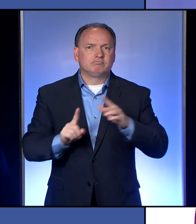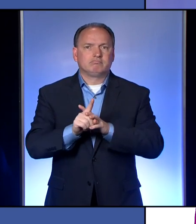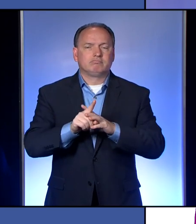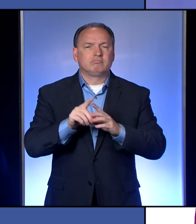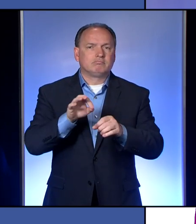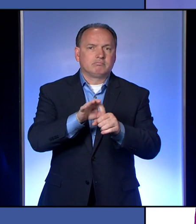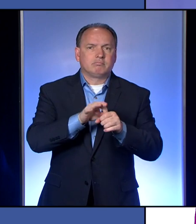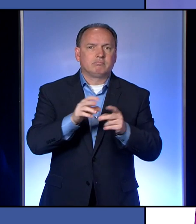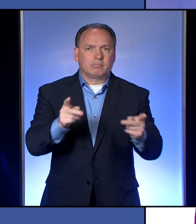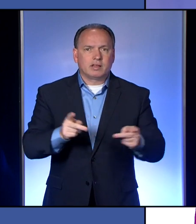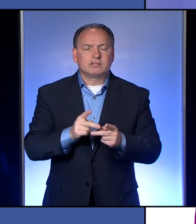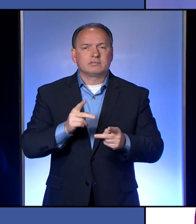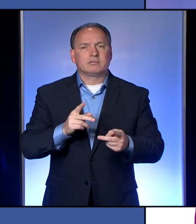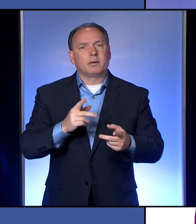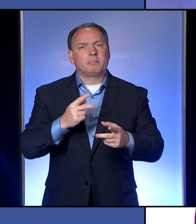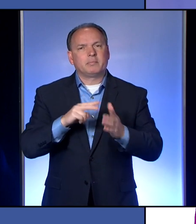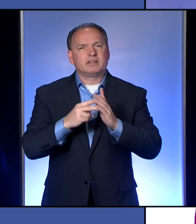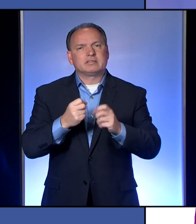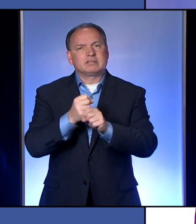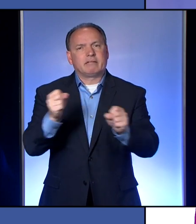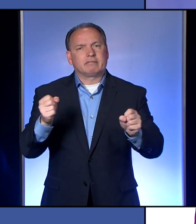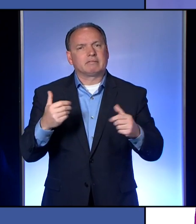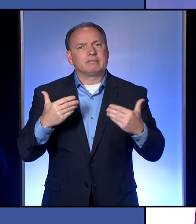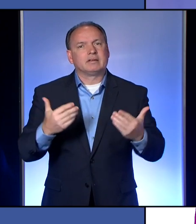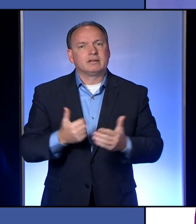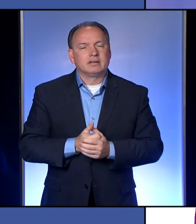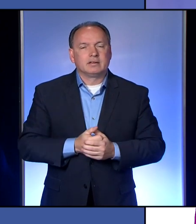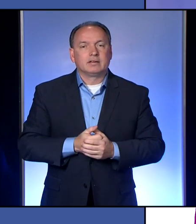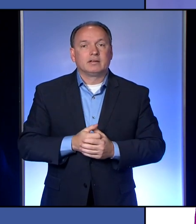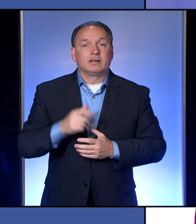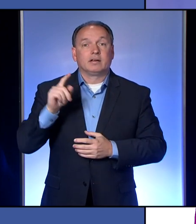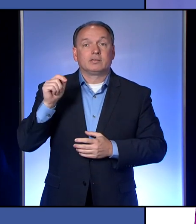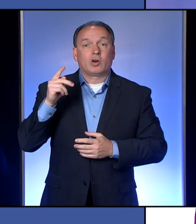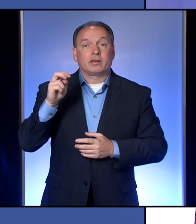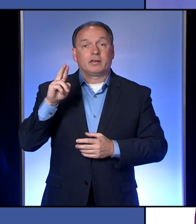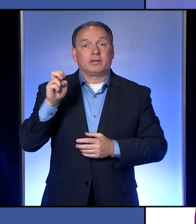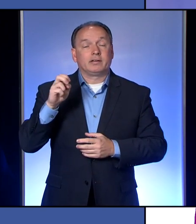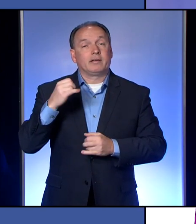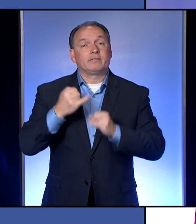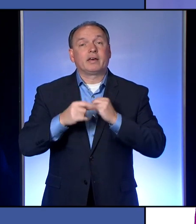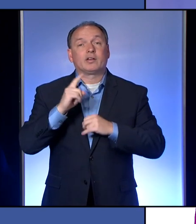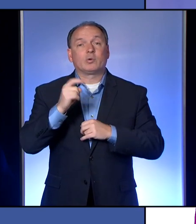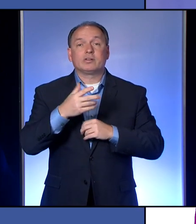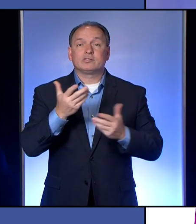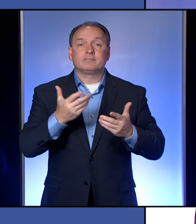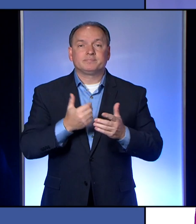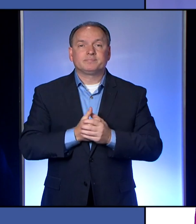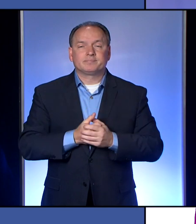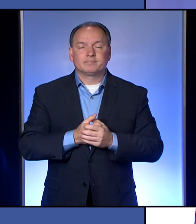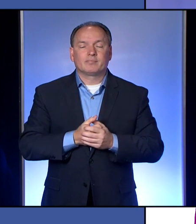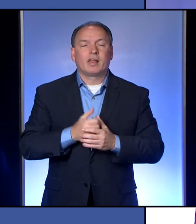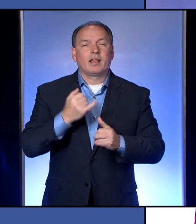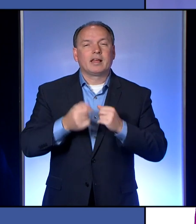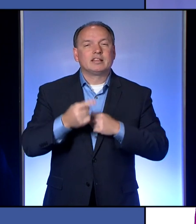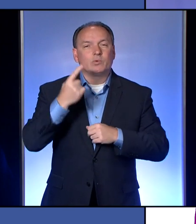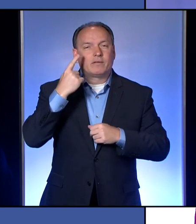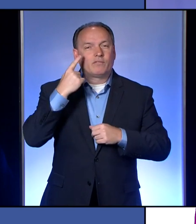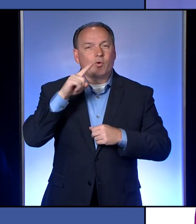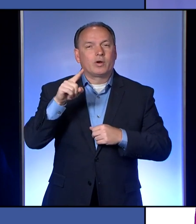Thank you. Talk Erie, do you have any final questions? Just one last one for the doctor.